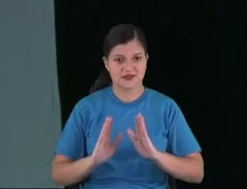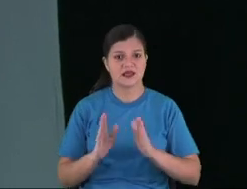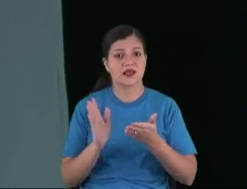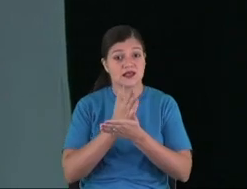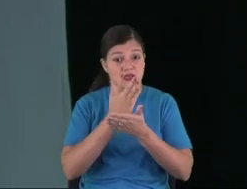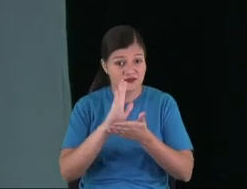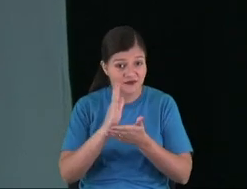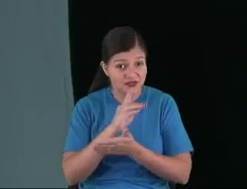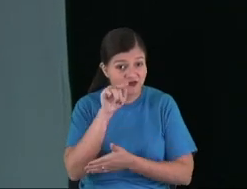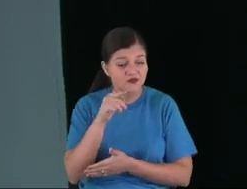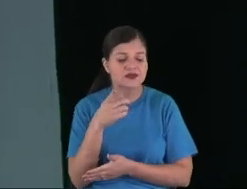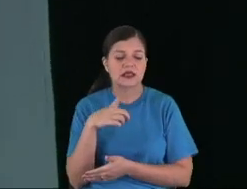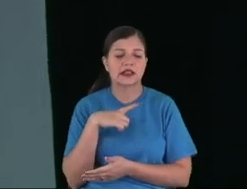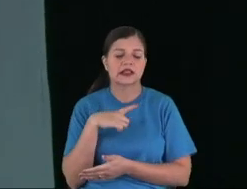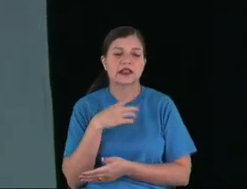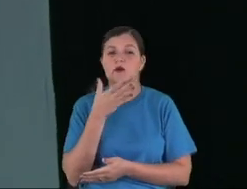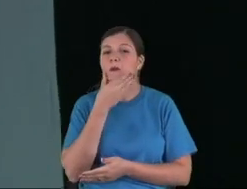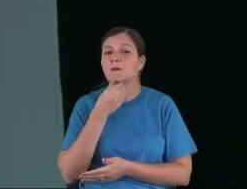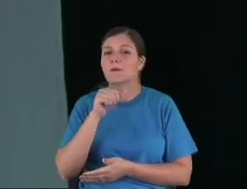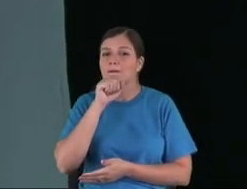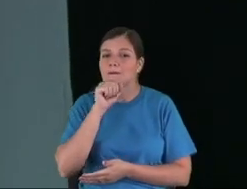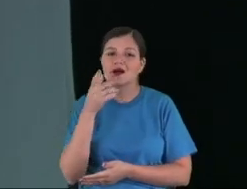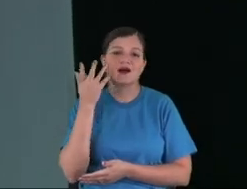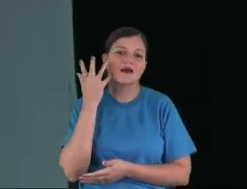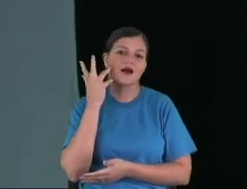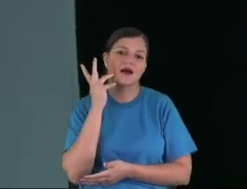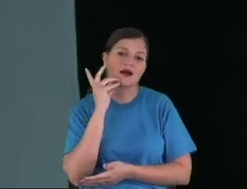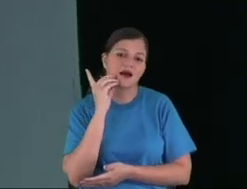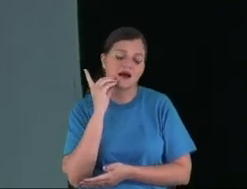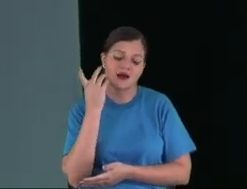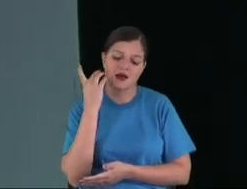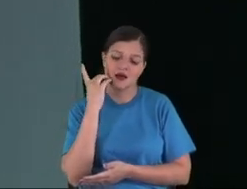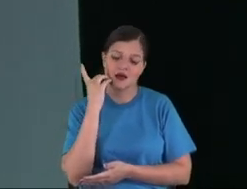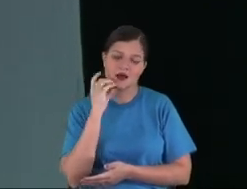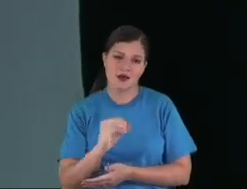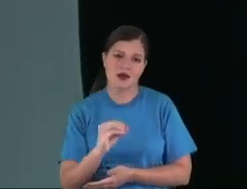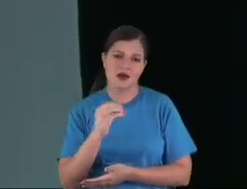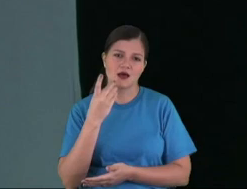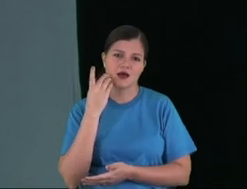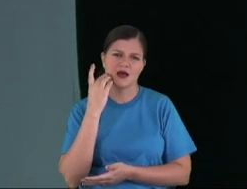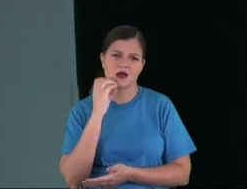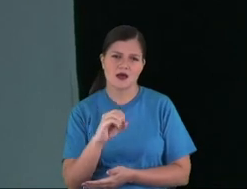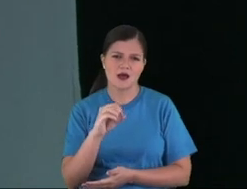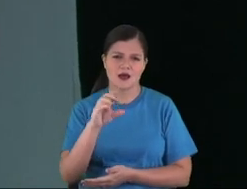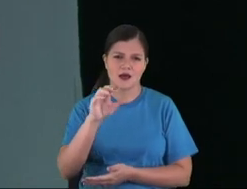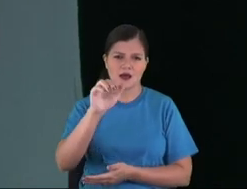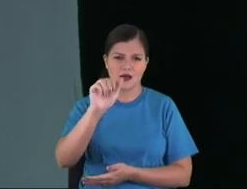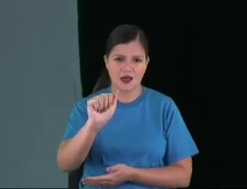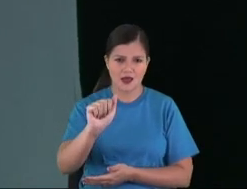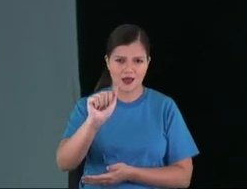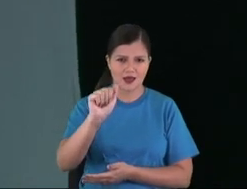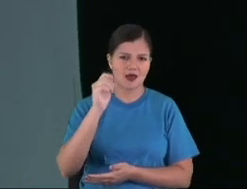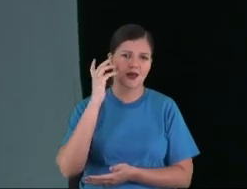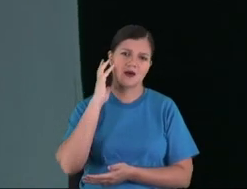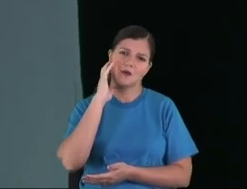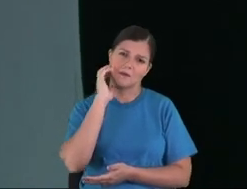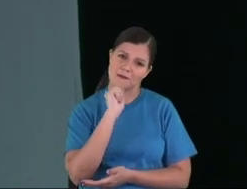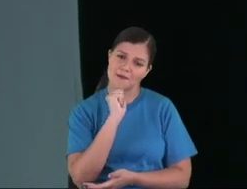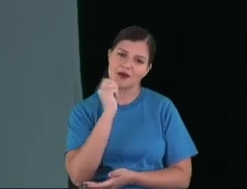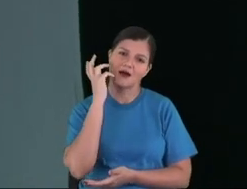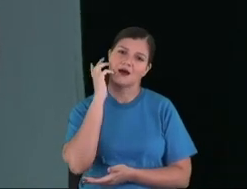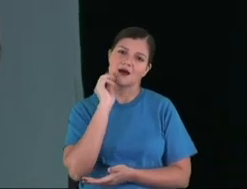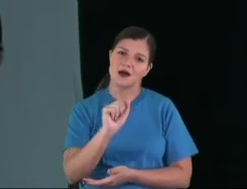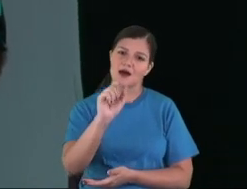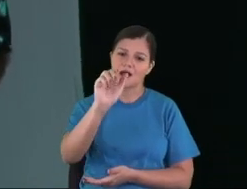gave you a adopted dad, father. You have the same responsibility as like a biological father.